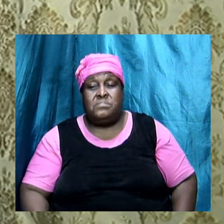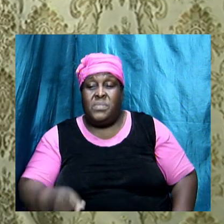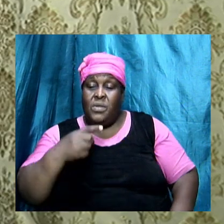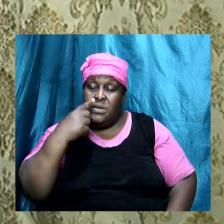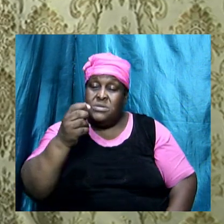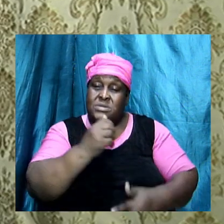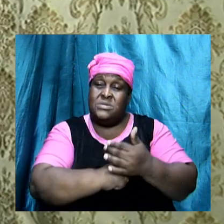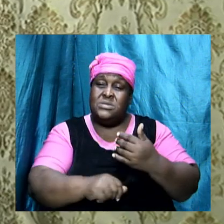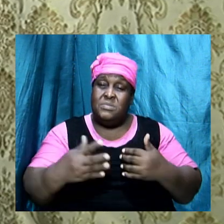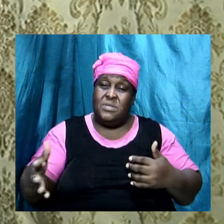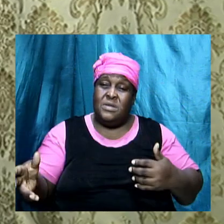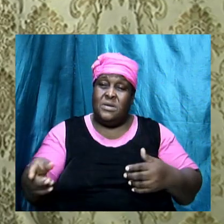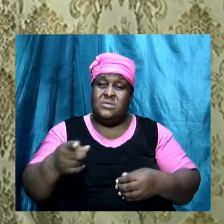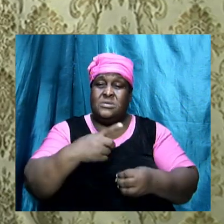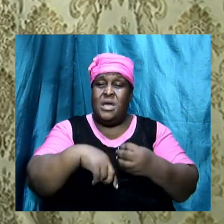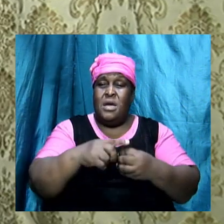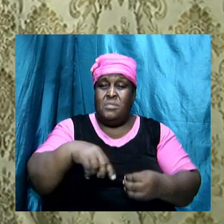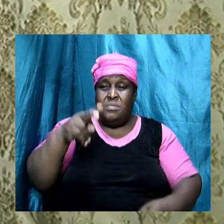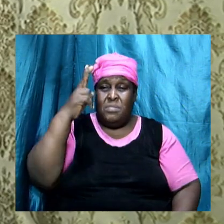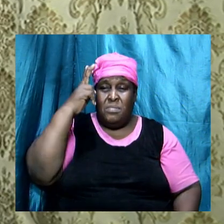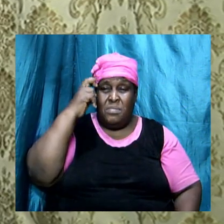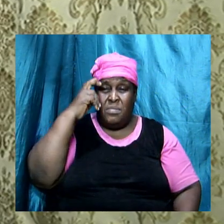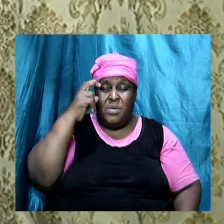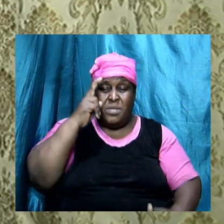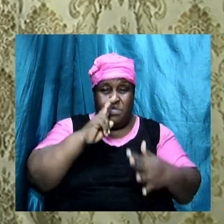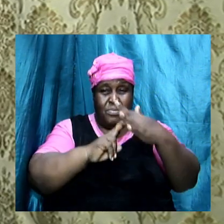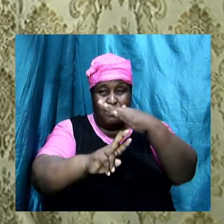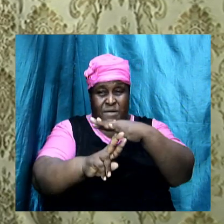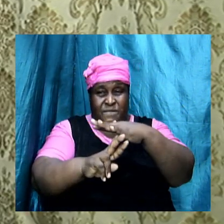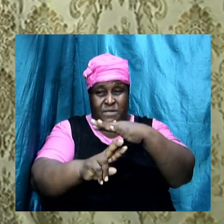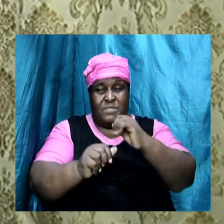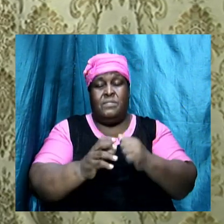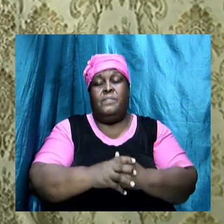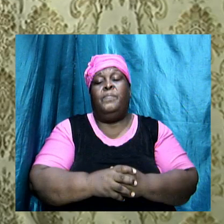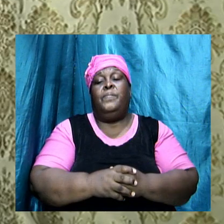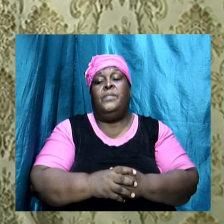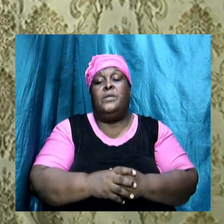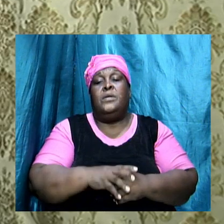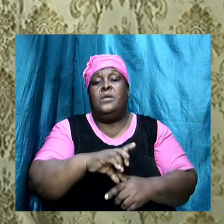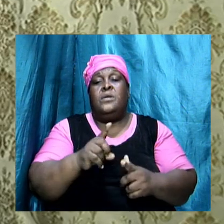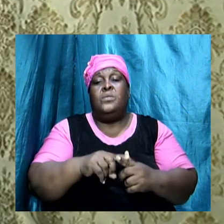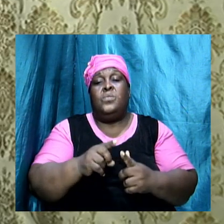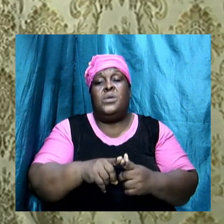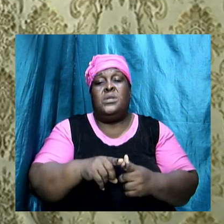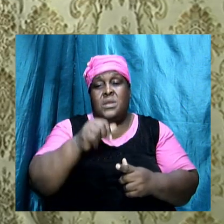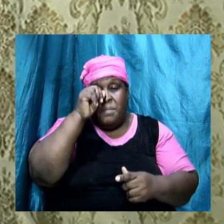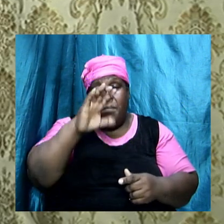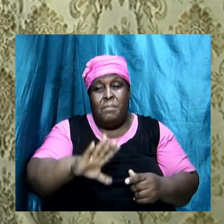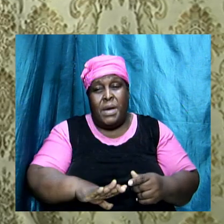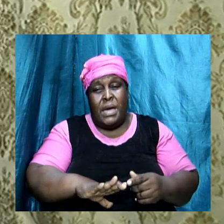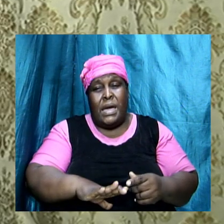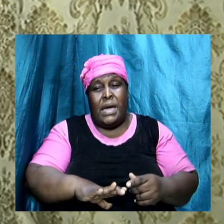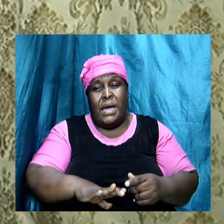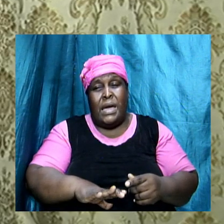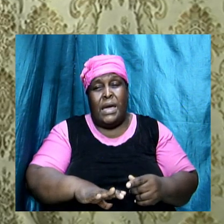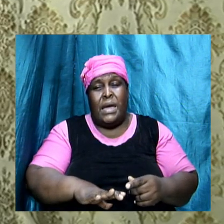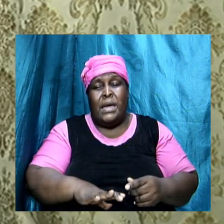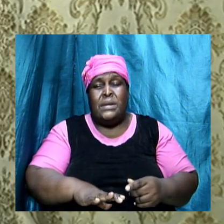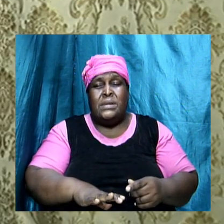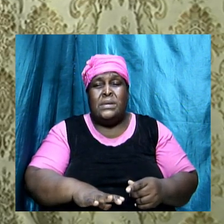Balaam, because Balaam, the Bible says, was a prophet, you know. And when Balaam sent to him, Balaam said,